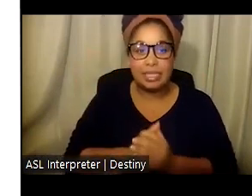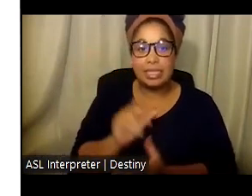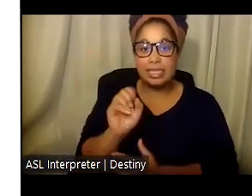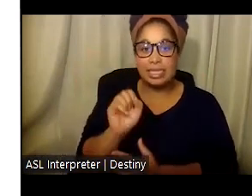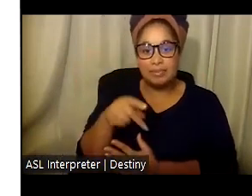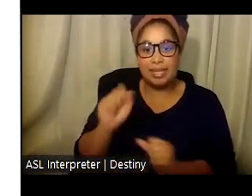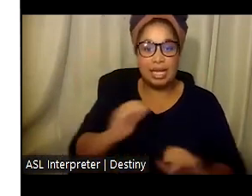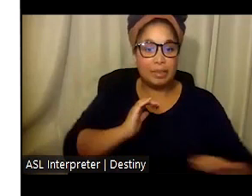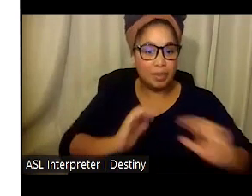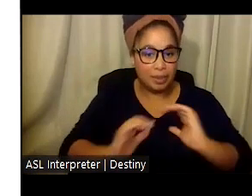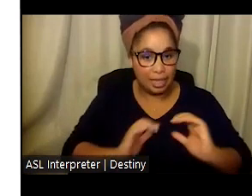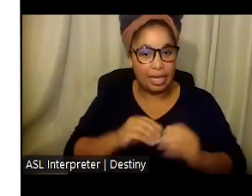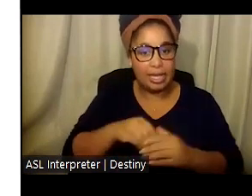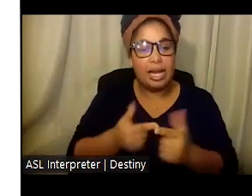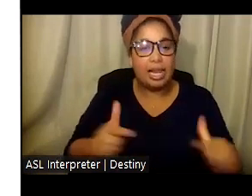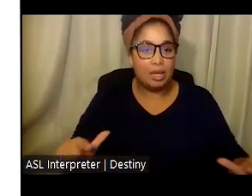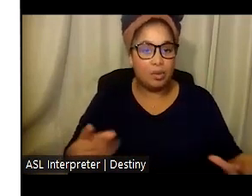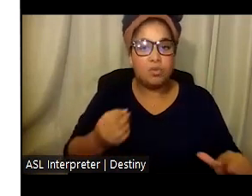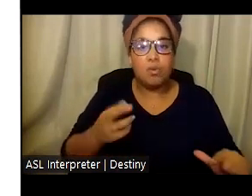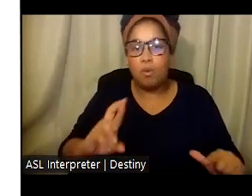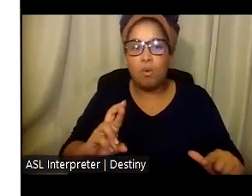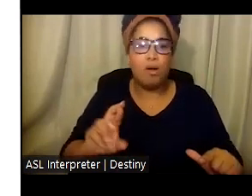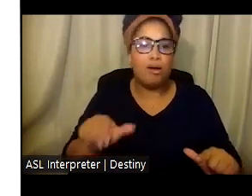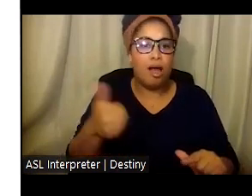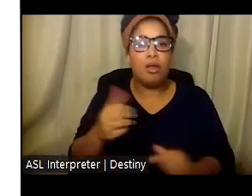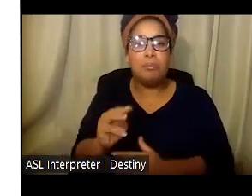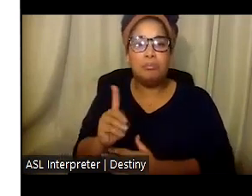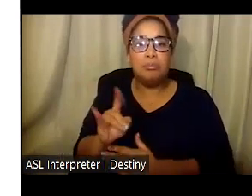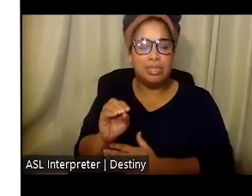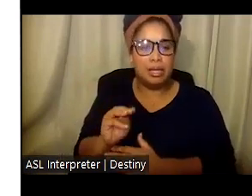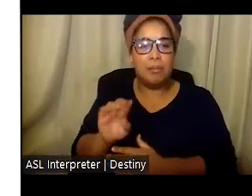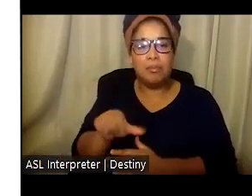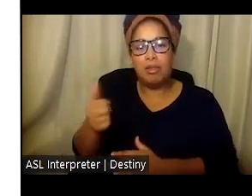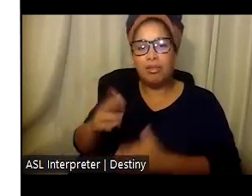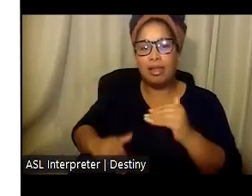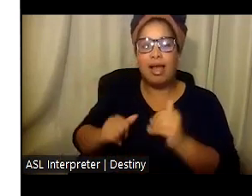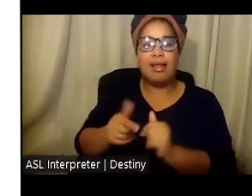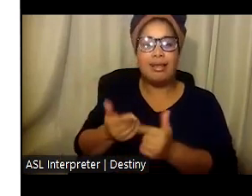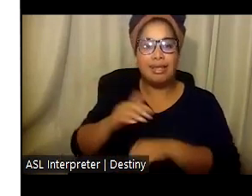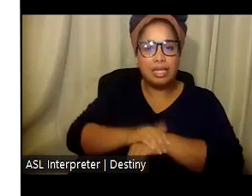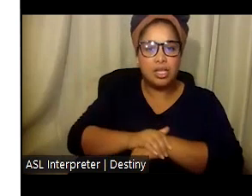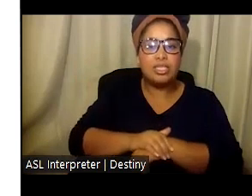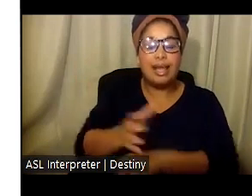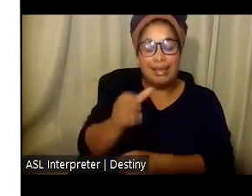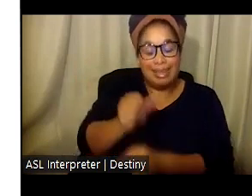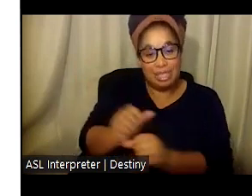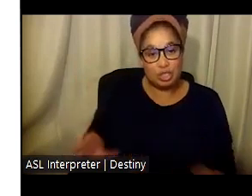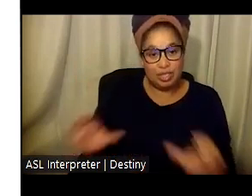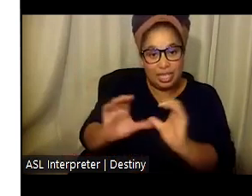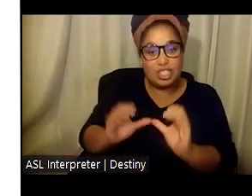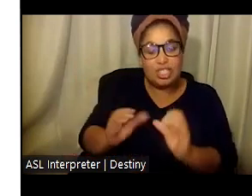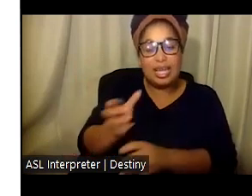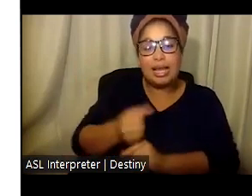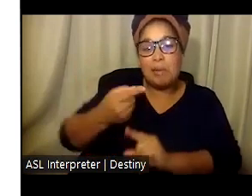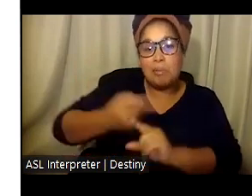DSPs who can communicate in a language or medium other than English and who complete bilingual certification will receive a monthly